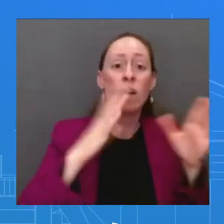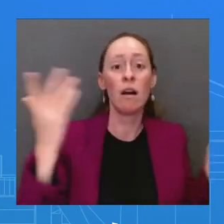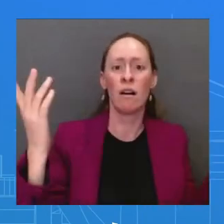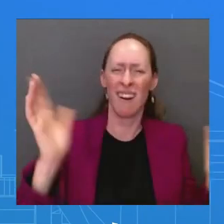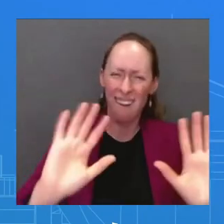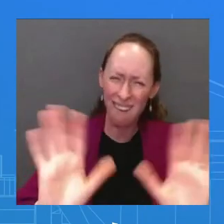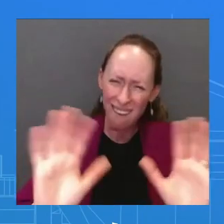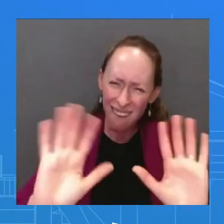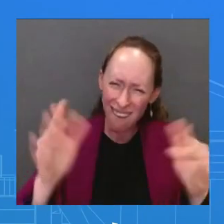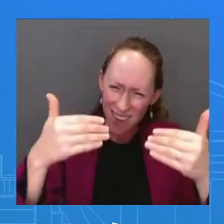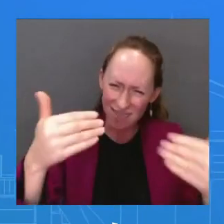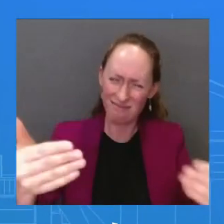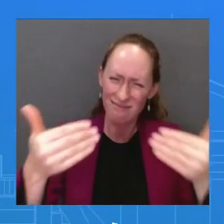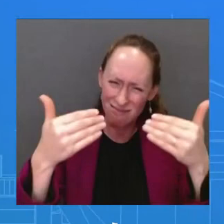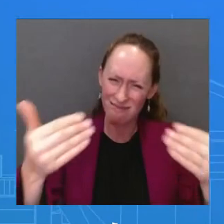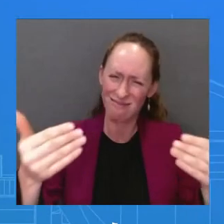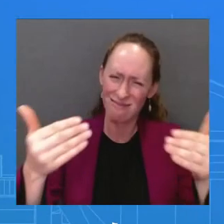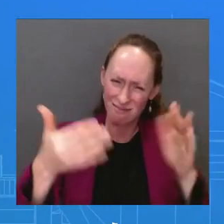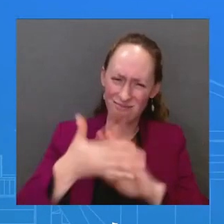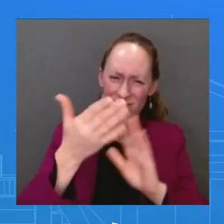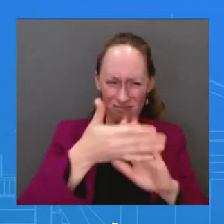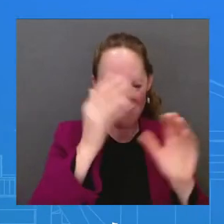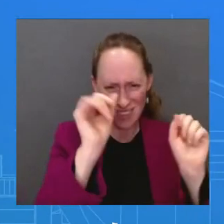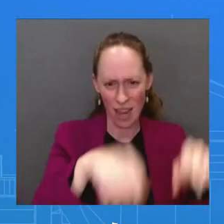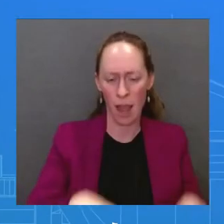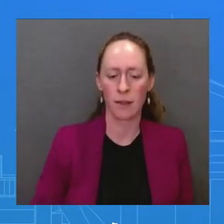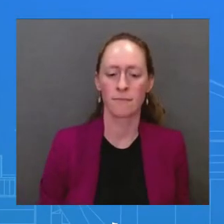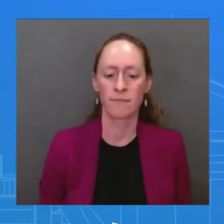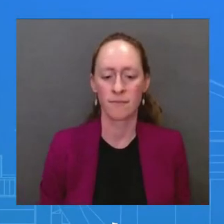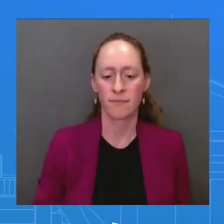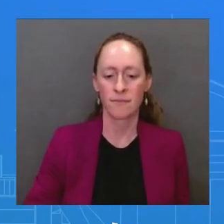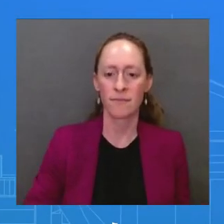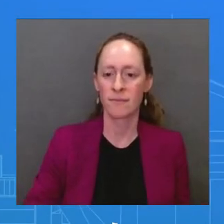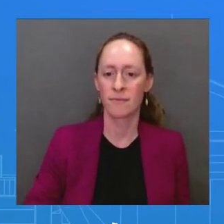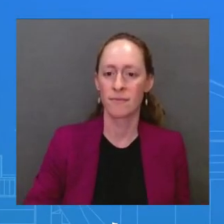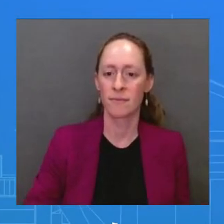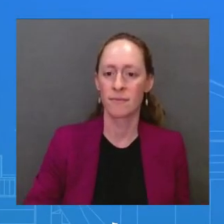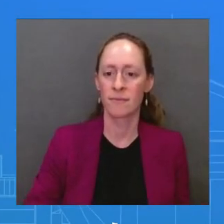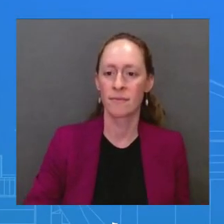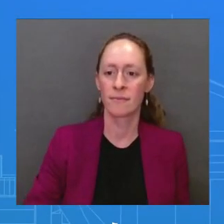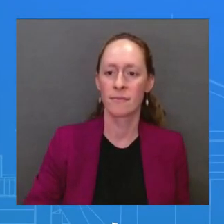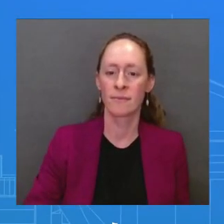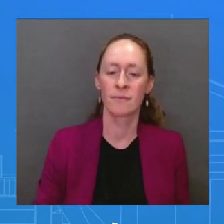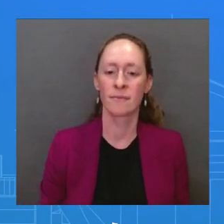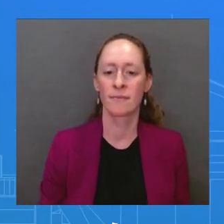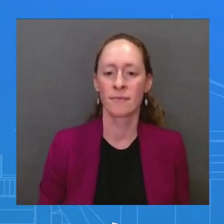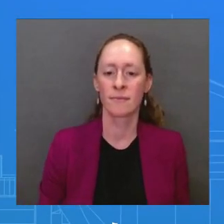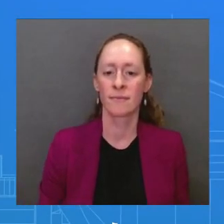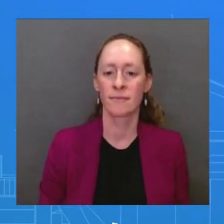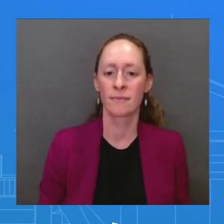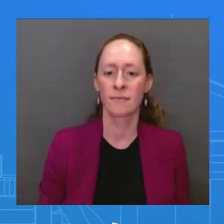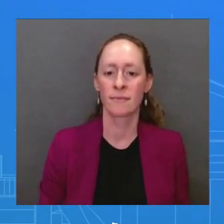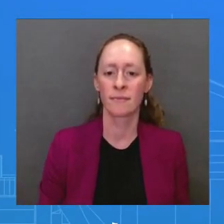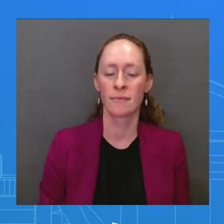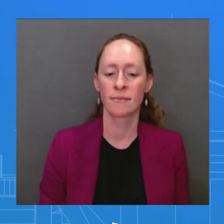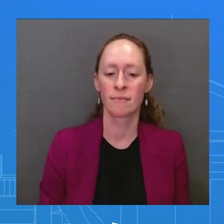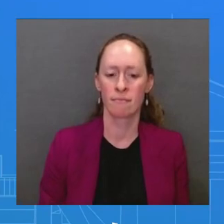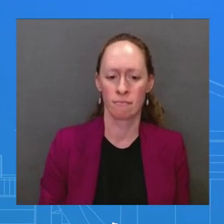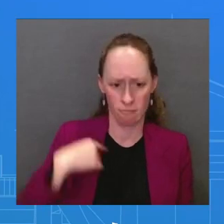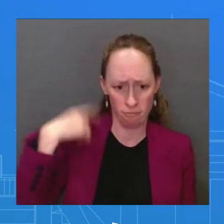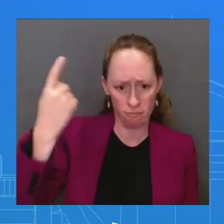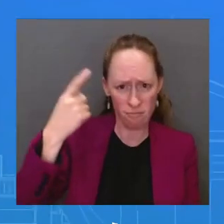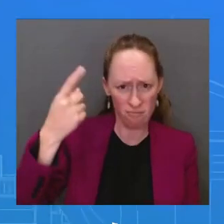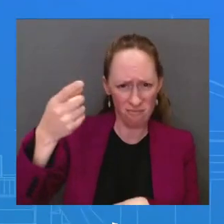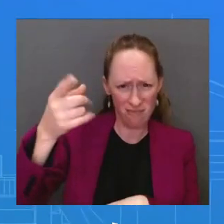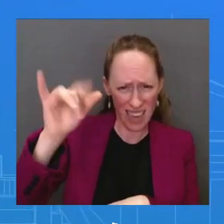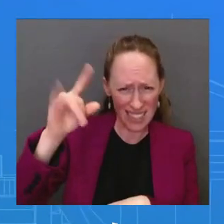get this done. And have the President had any conversations about this in recent days? Can we expect him to read some of those out if don't? MS.